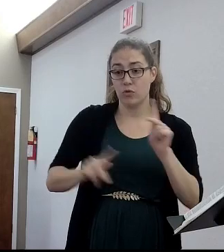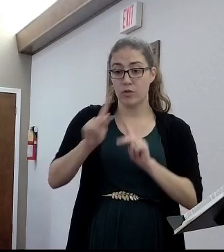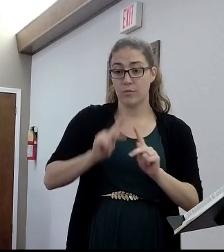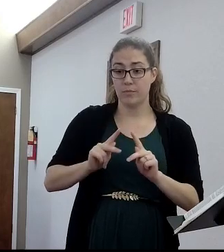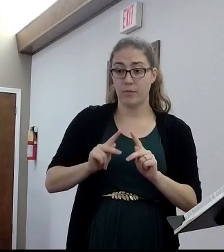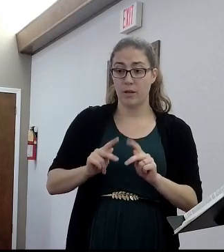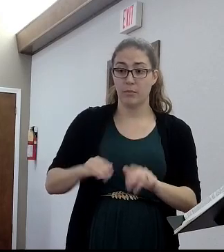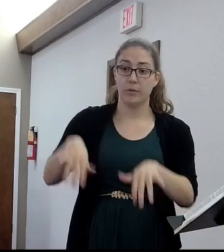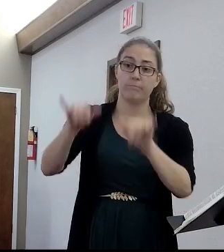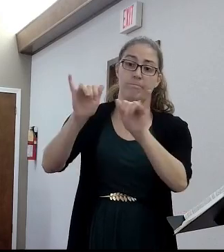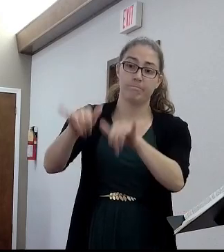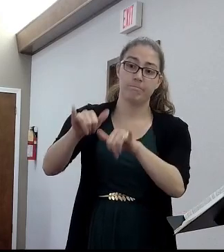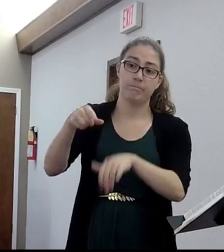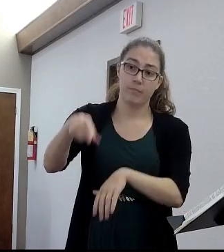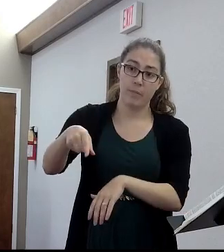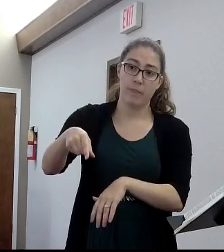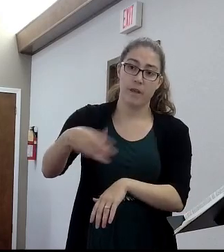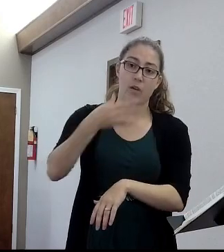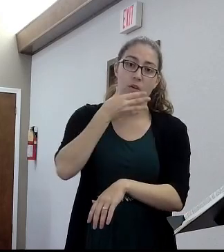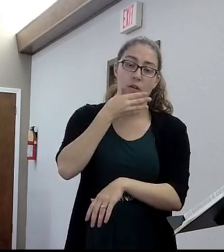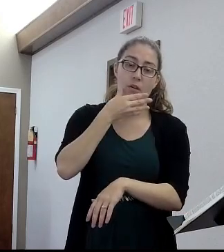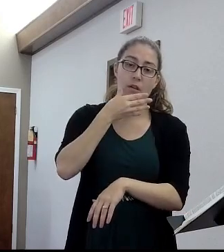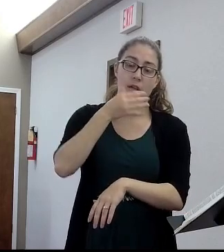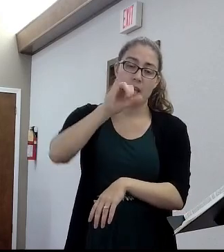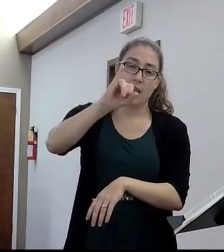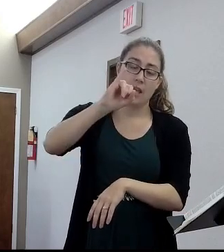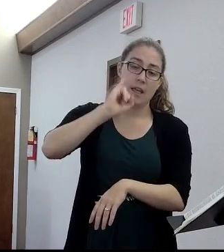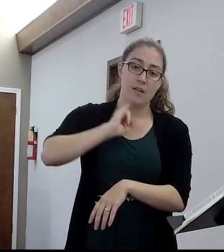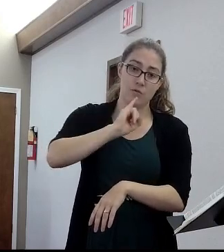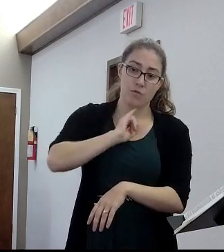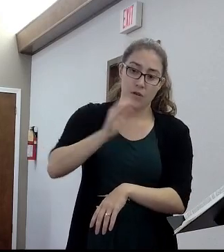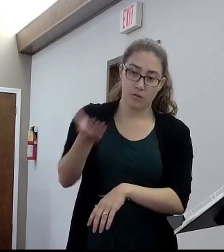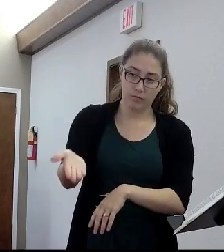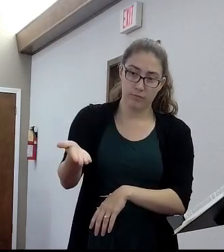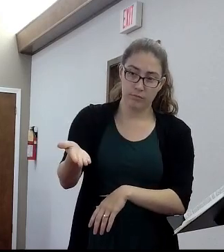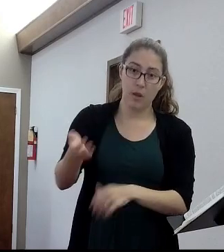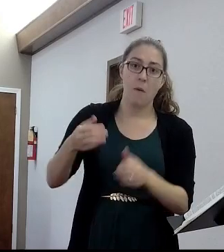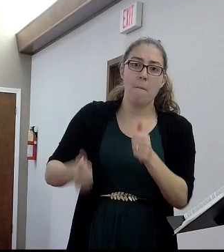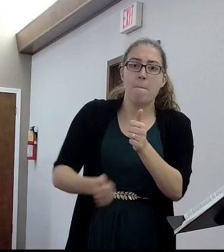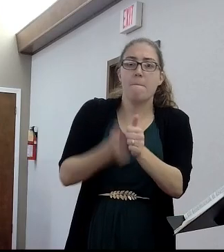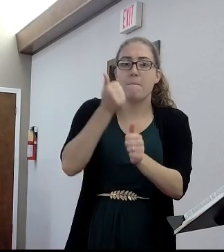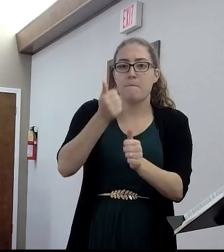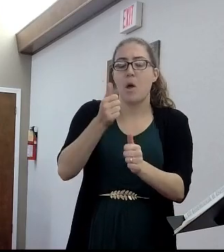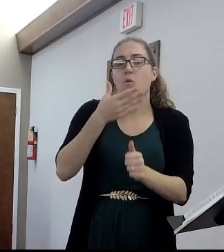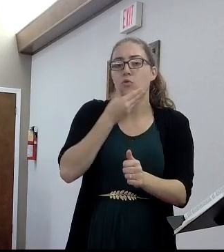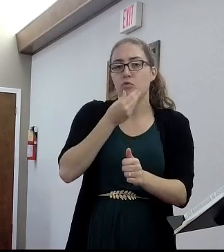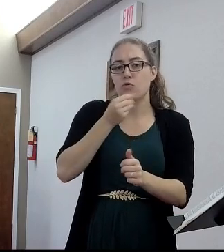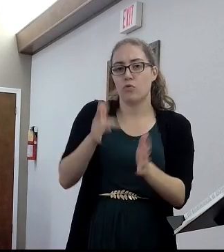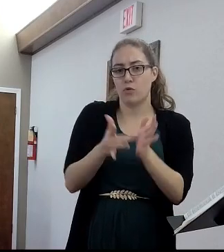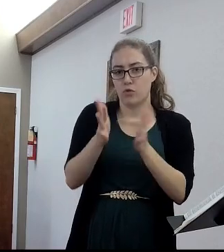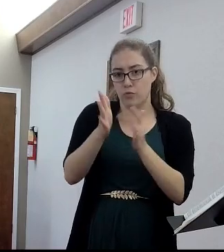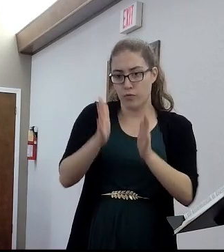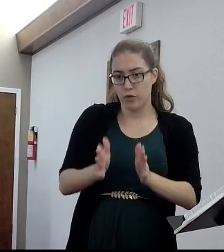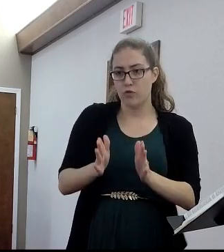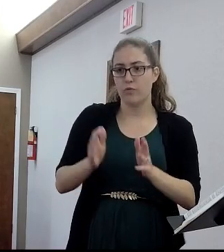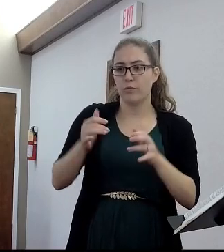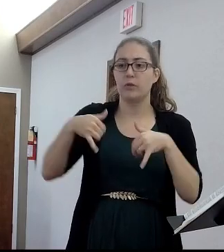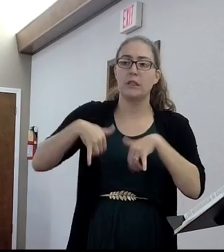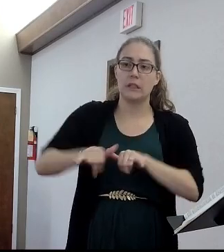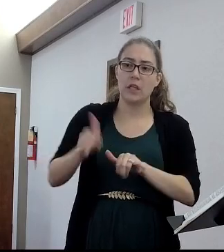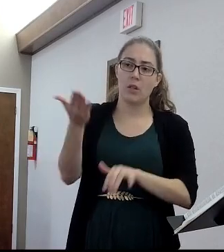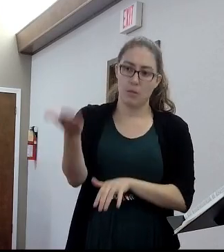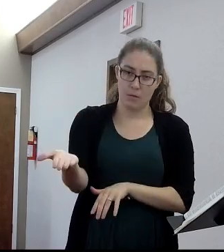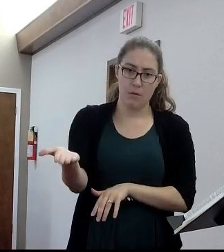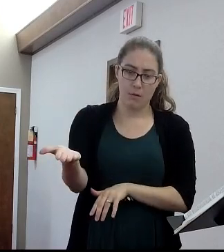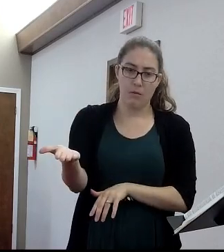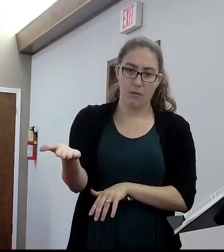By and large, most of the Jewish believers were still in that region. There were people who were believers who